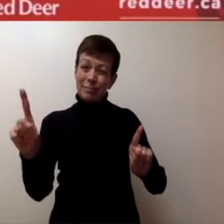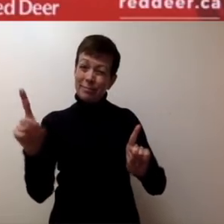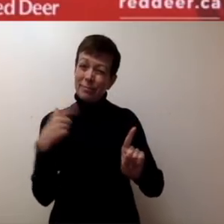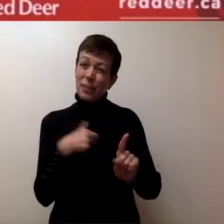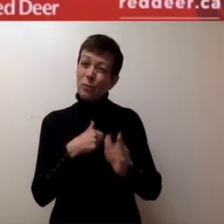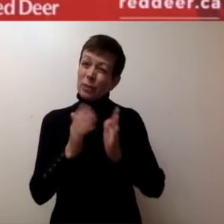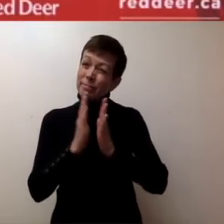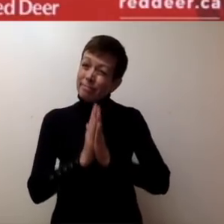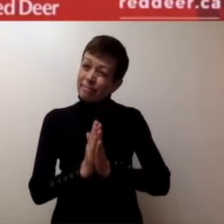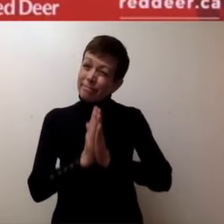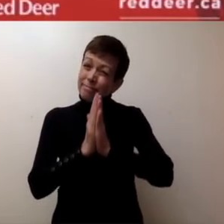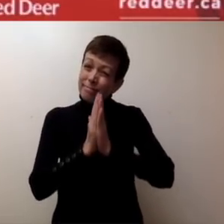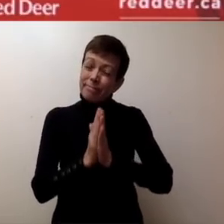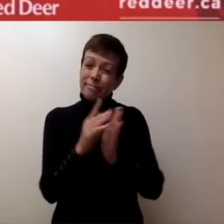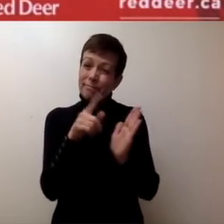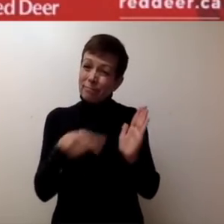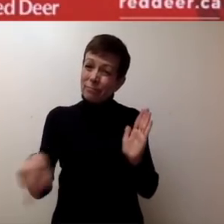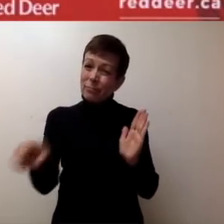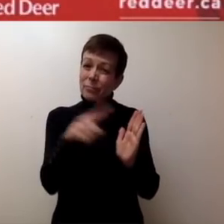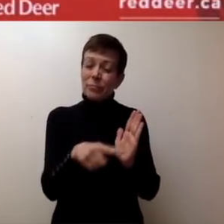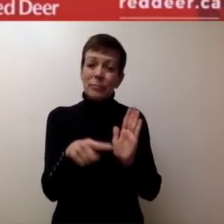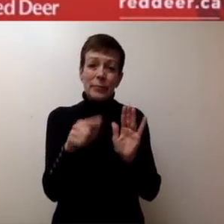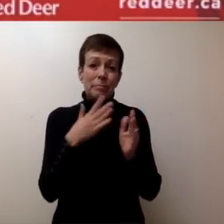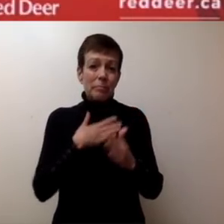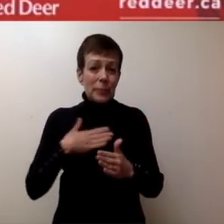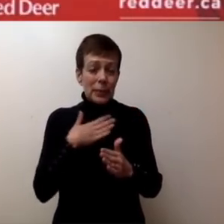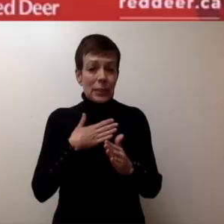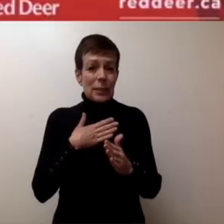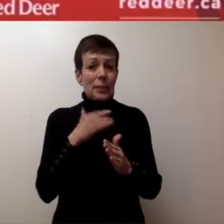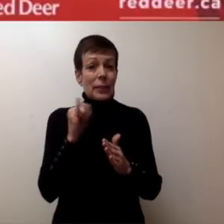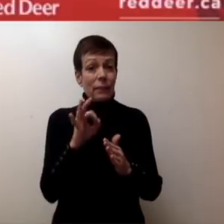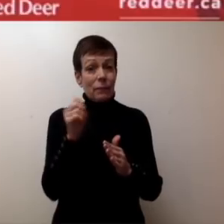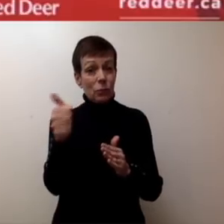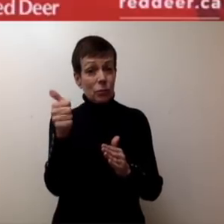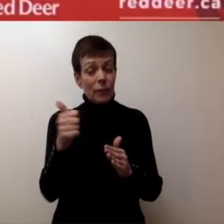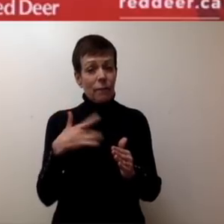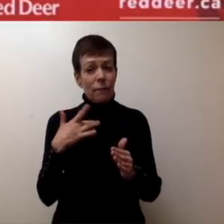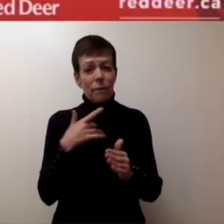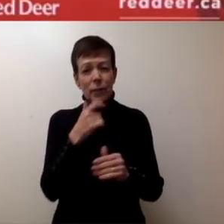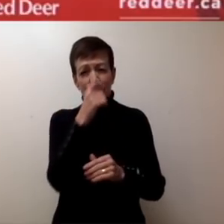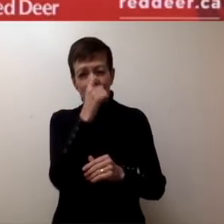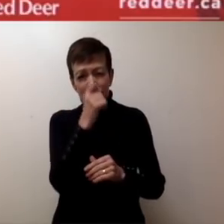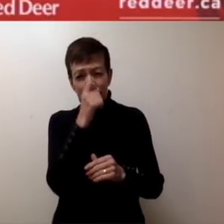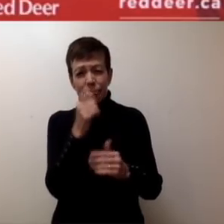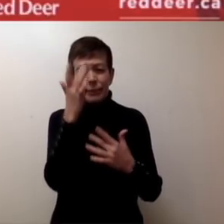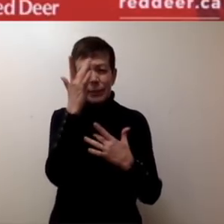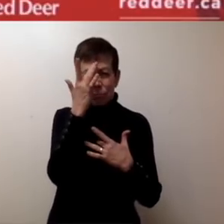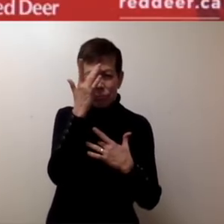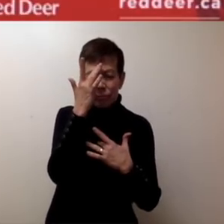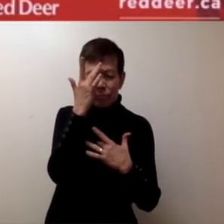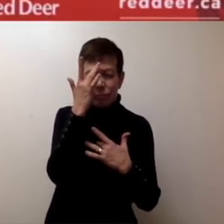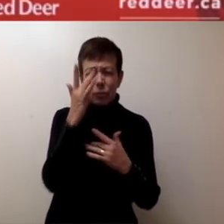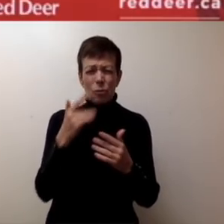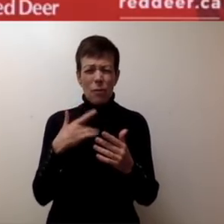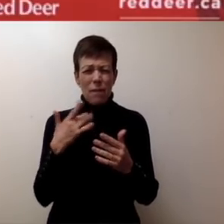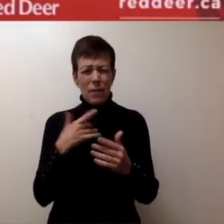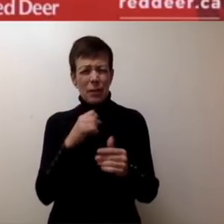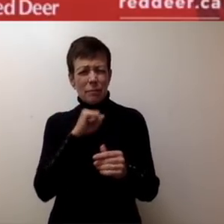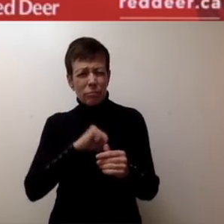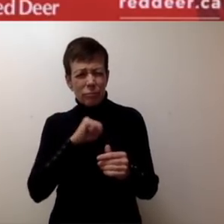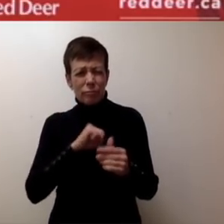to ensure that you are staying home if you are ill, when you are ill, and if you are showing symptoms.